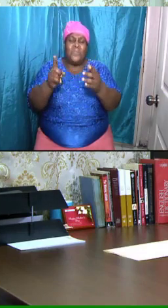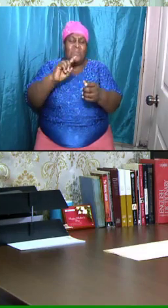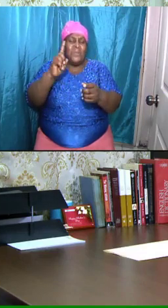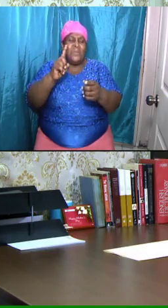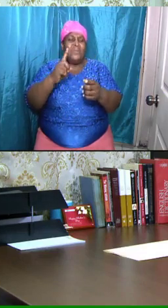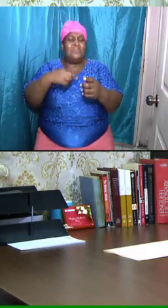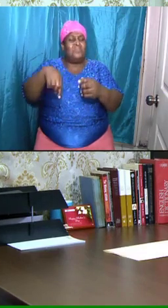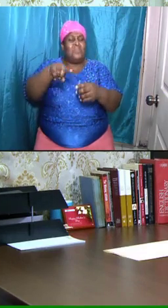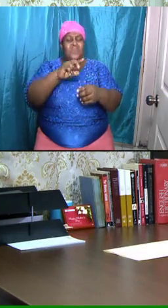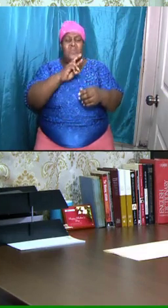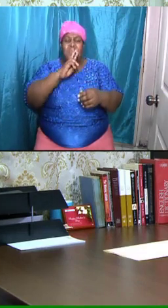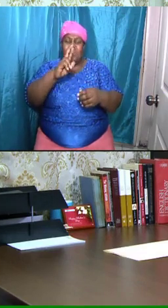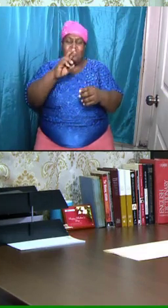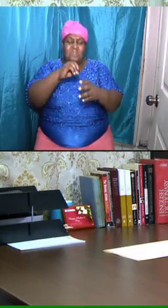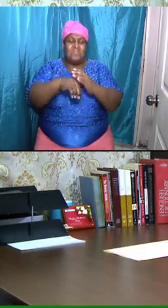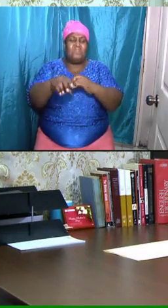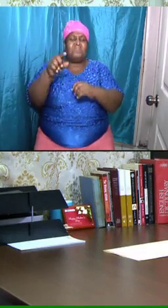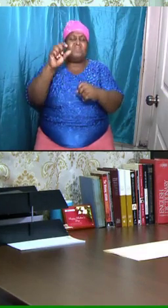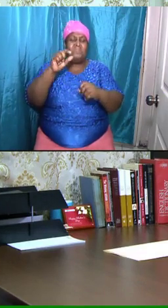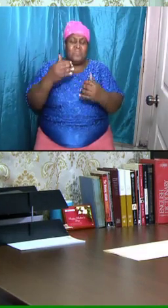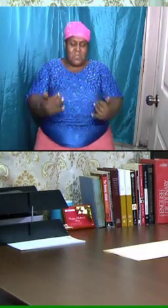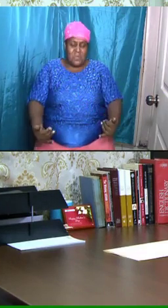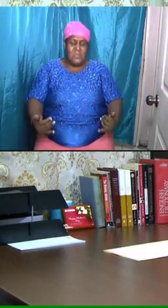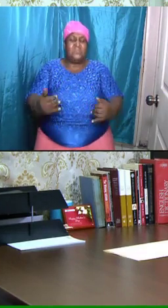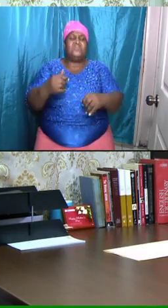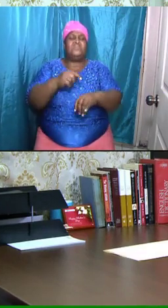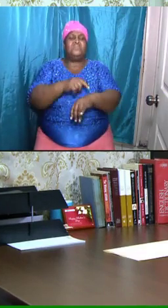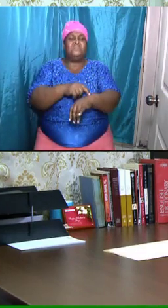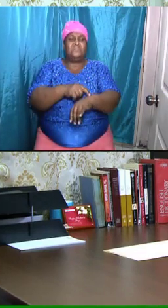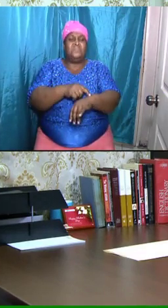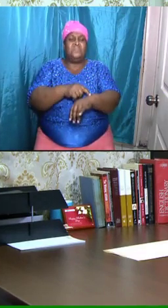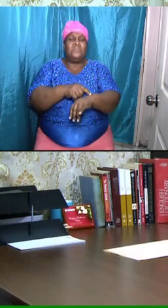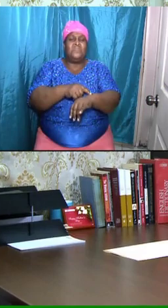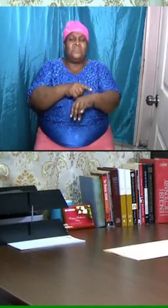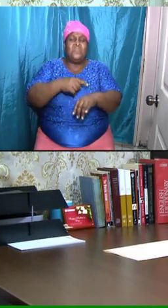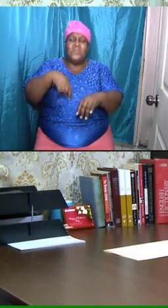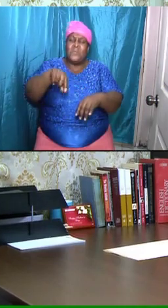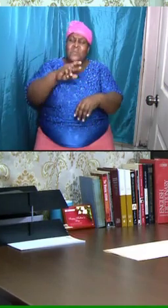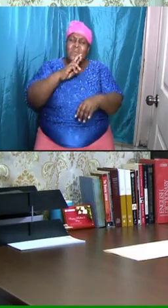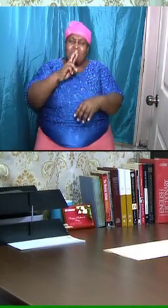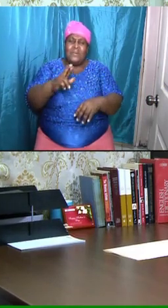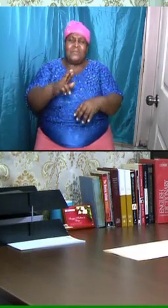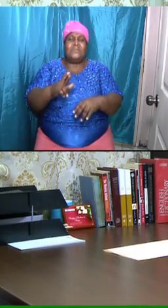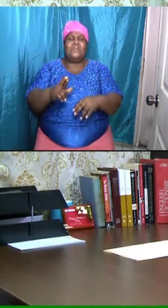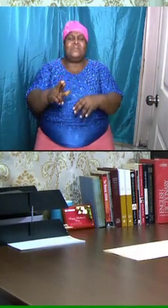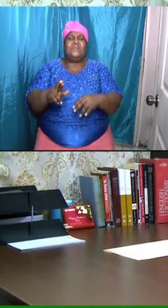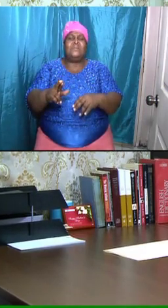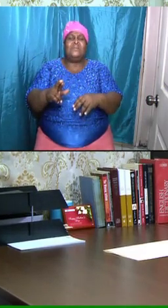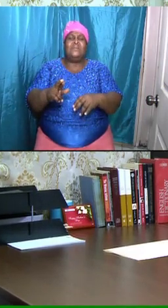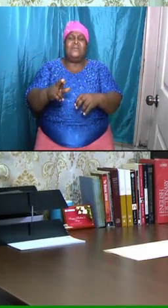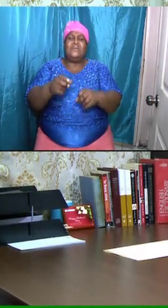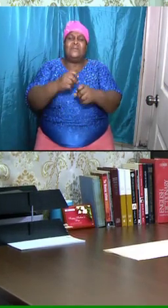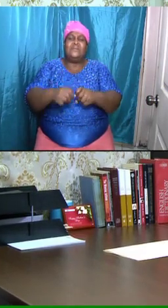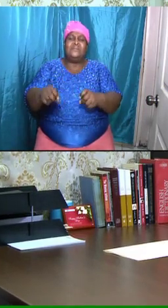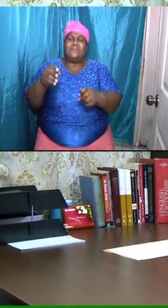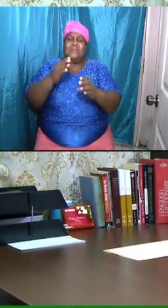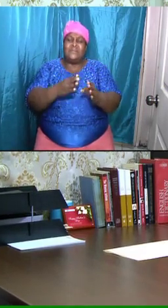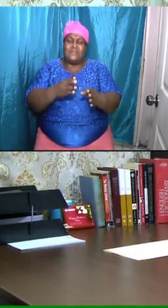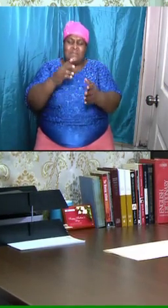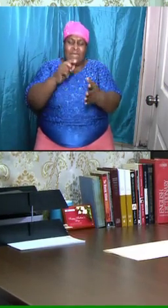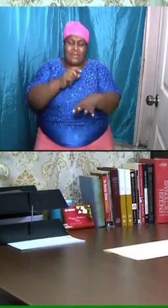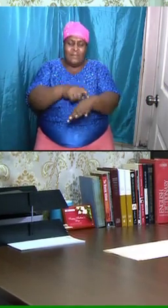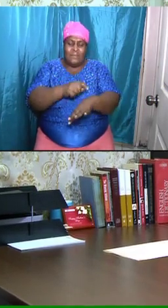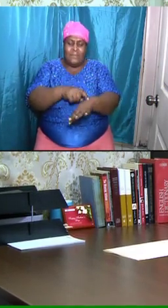in these times. We are at a very critical juncture in time